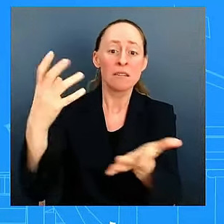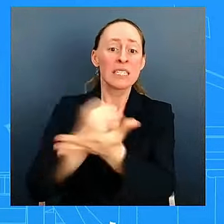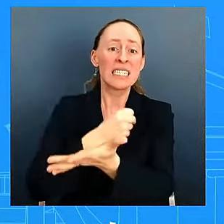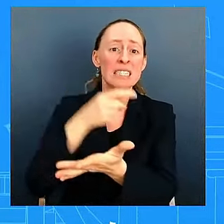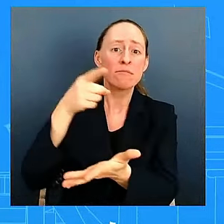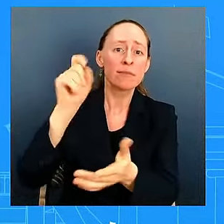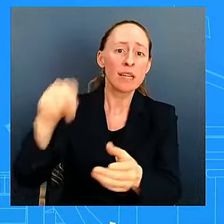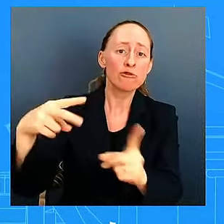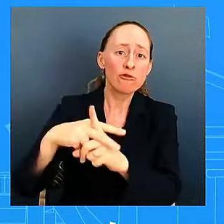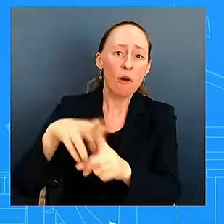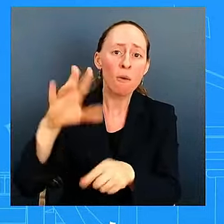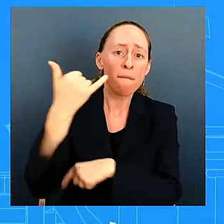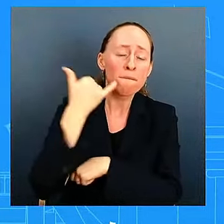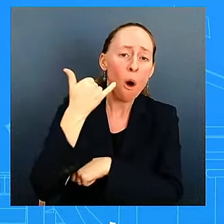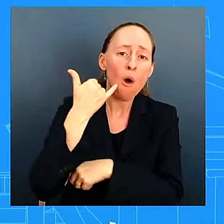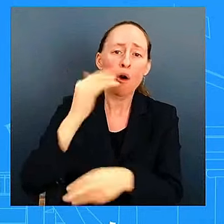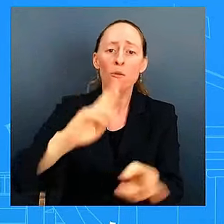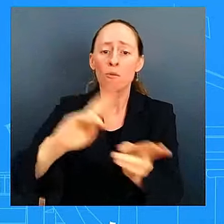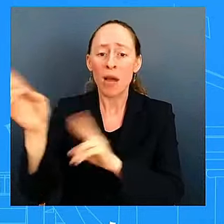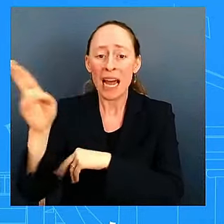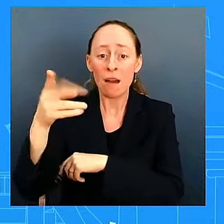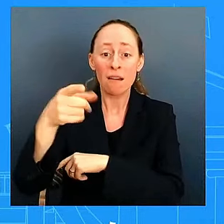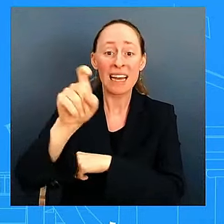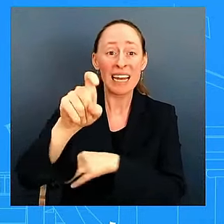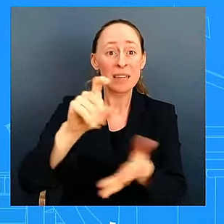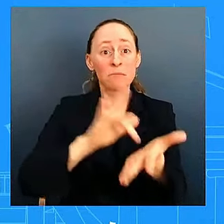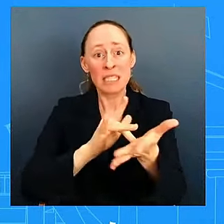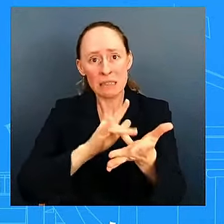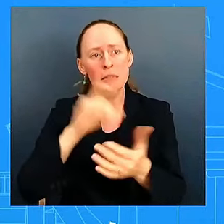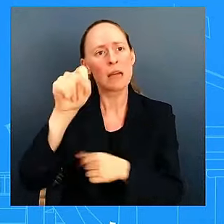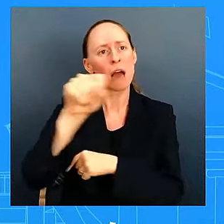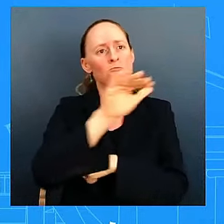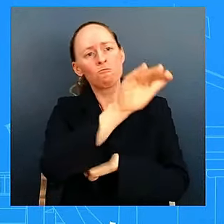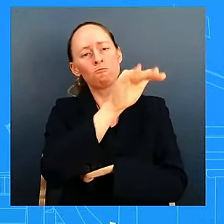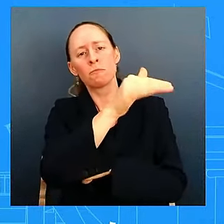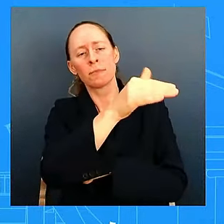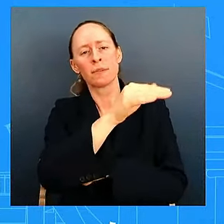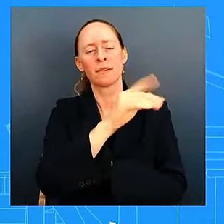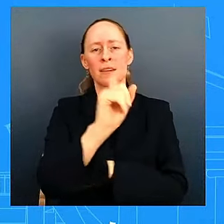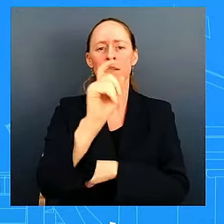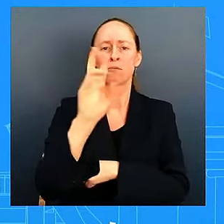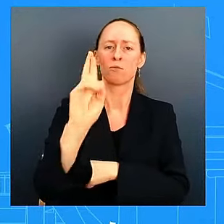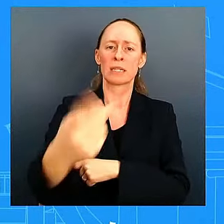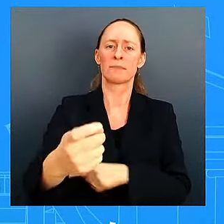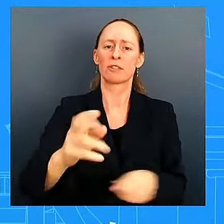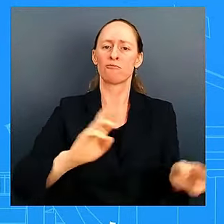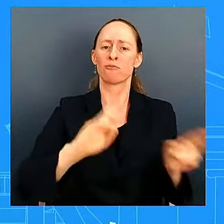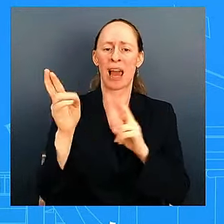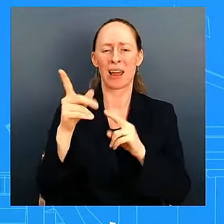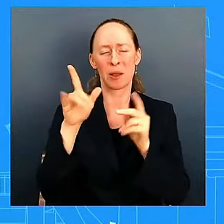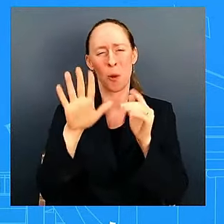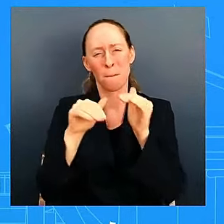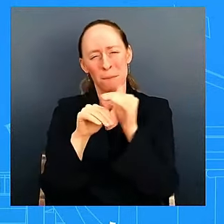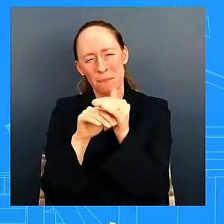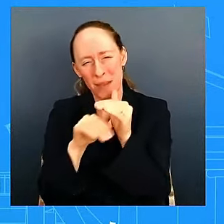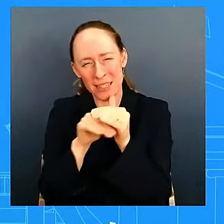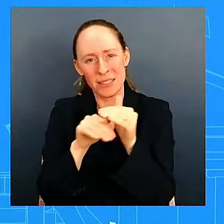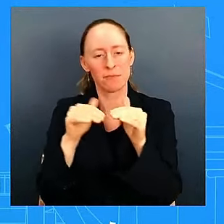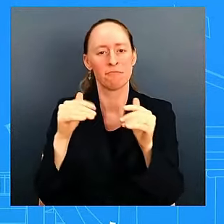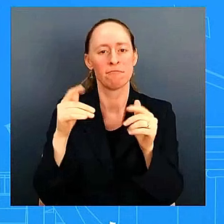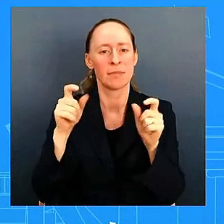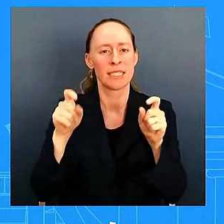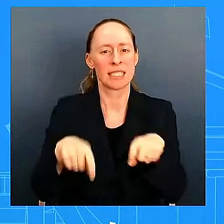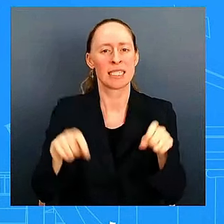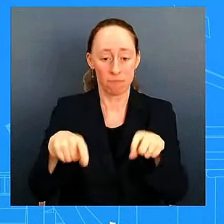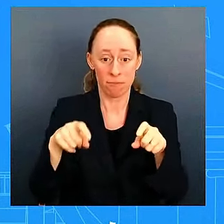work toward the rebuilding of the basics of your life while your community is is addressing